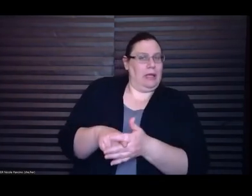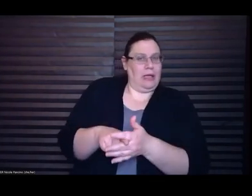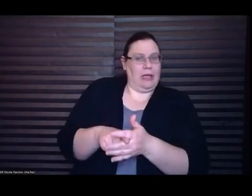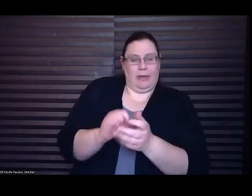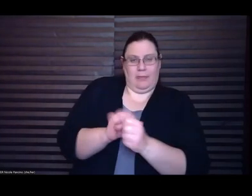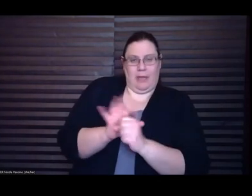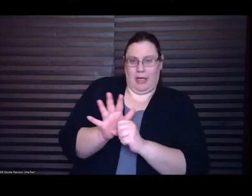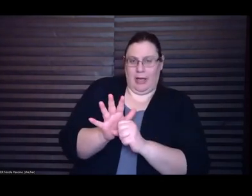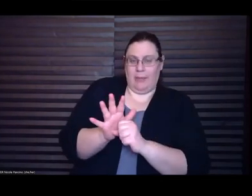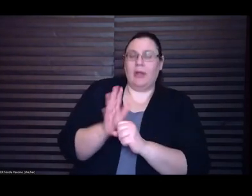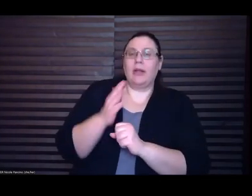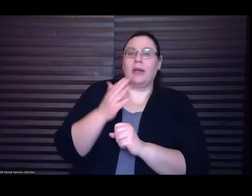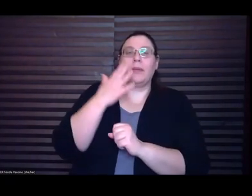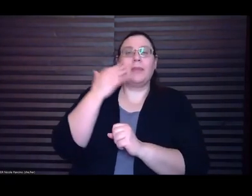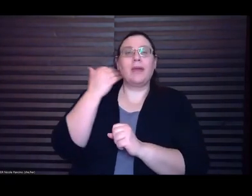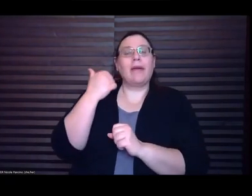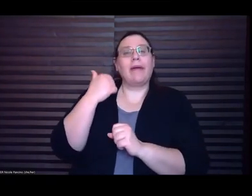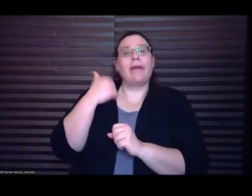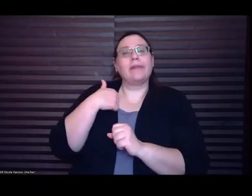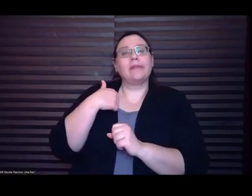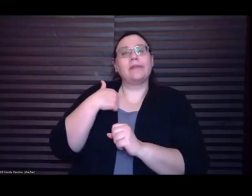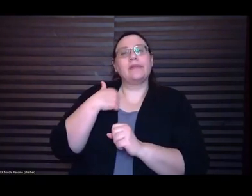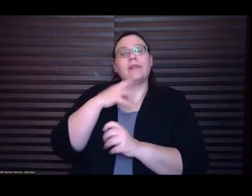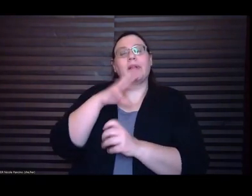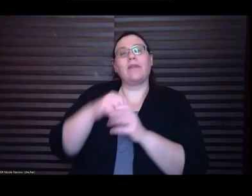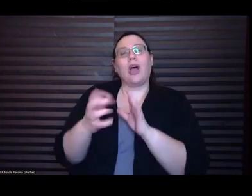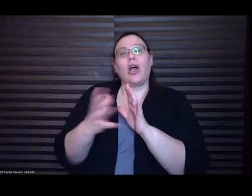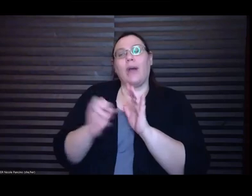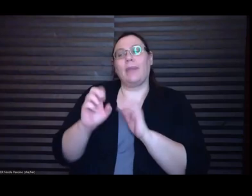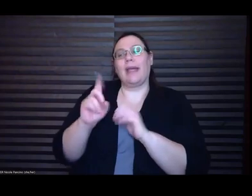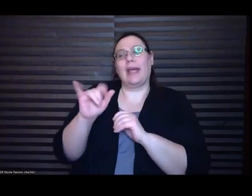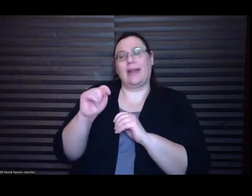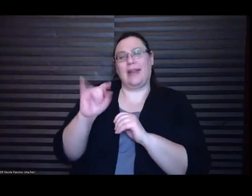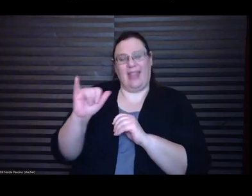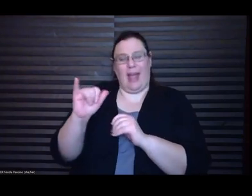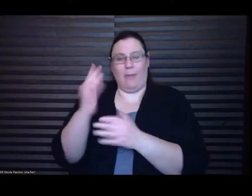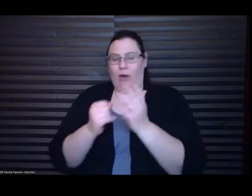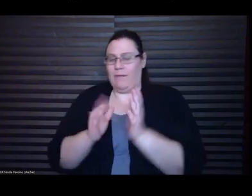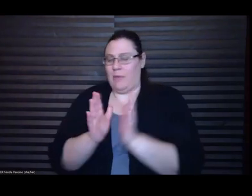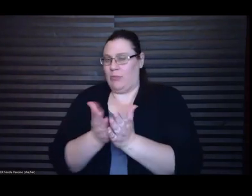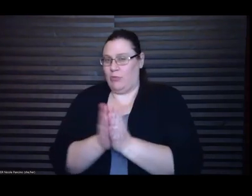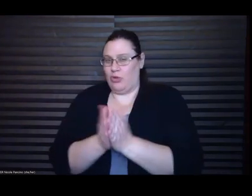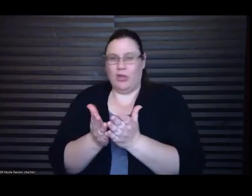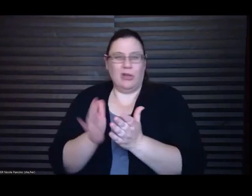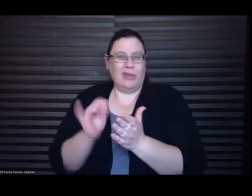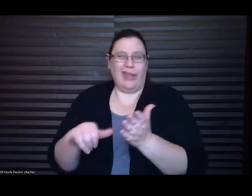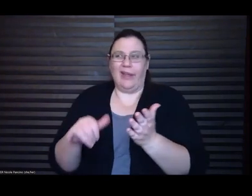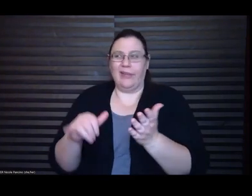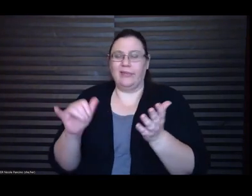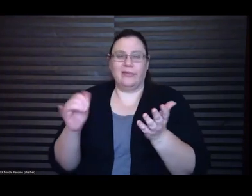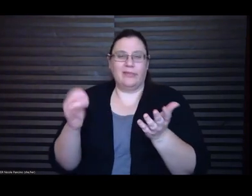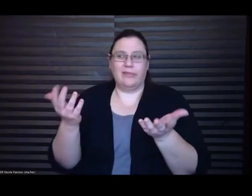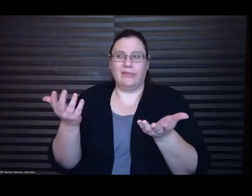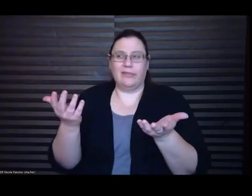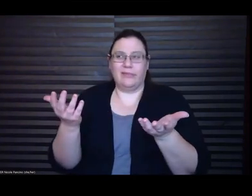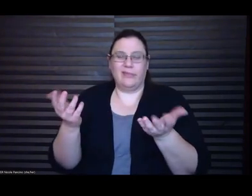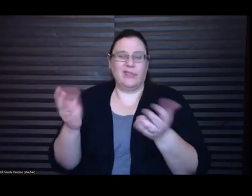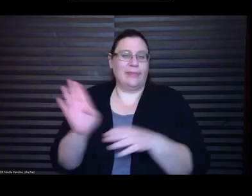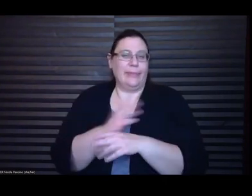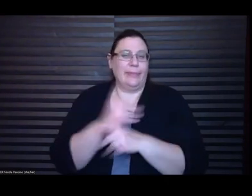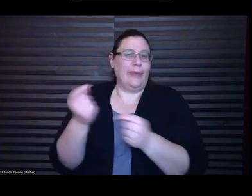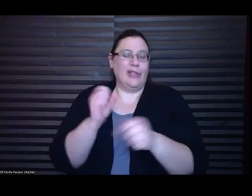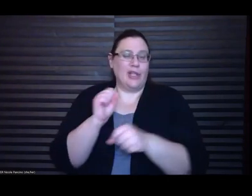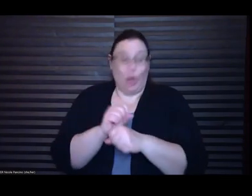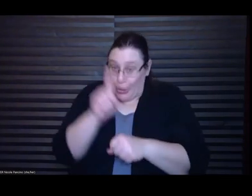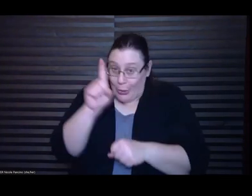of my book and you know that's just like busy work that needs to happen and it was torture